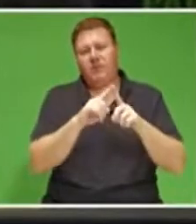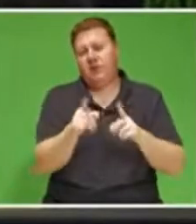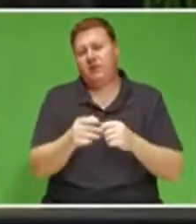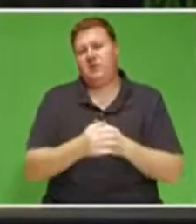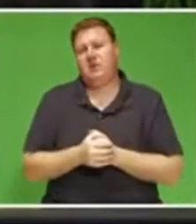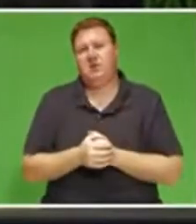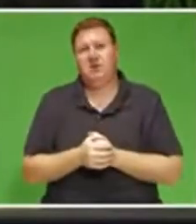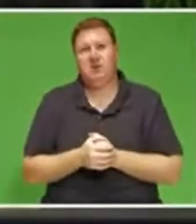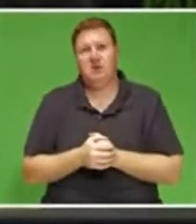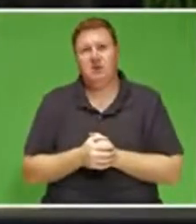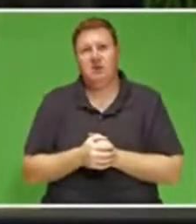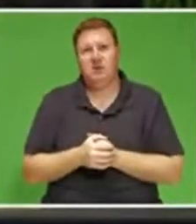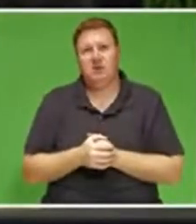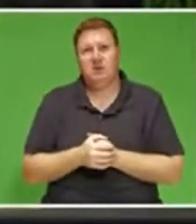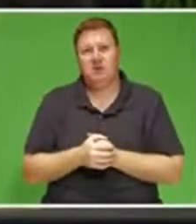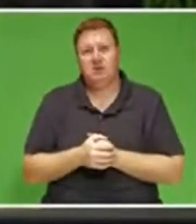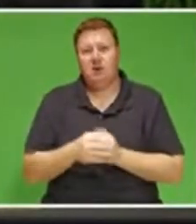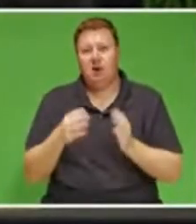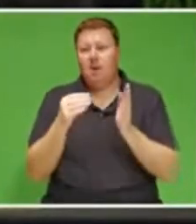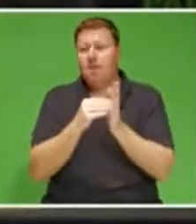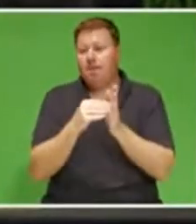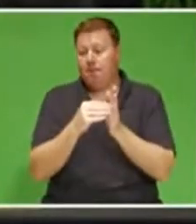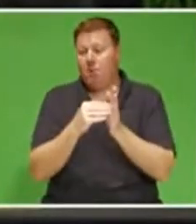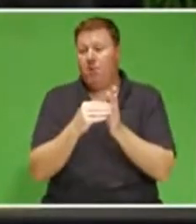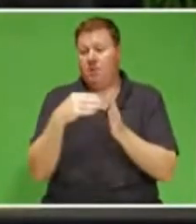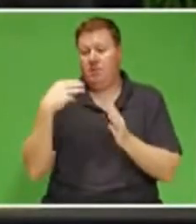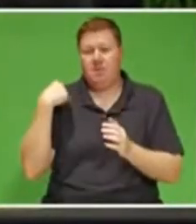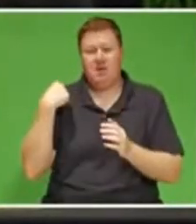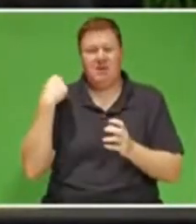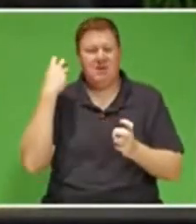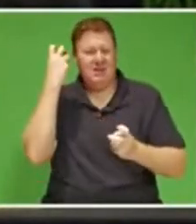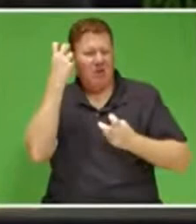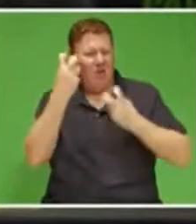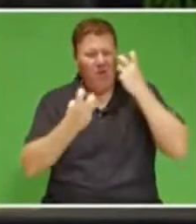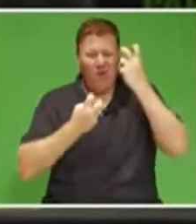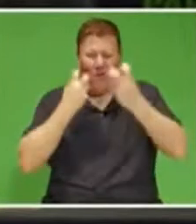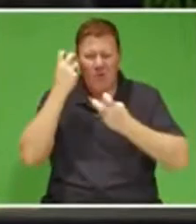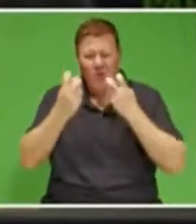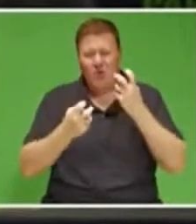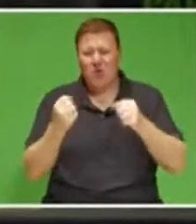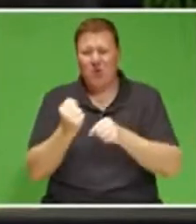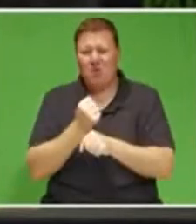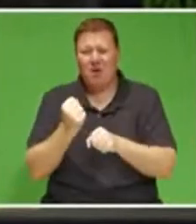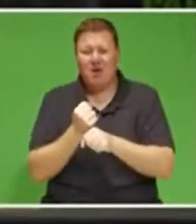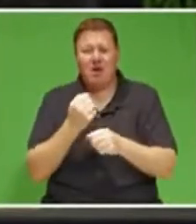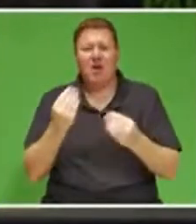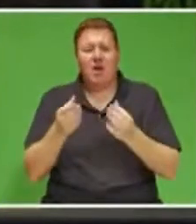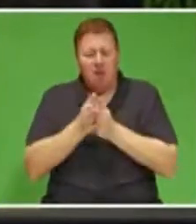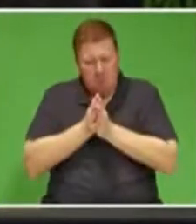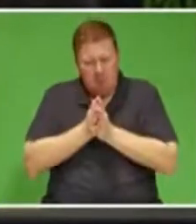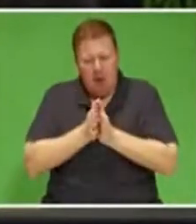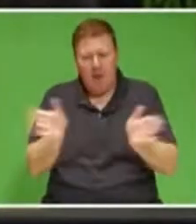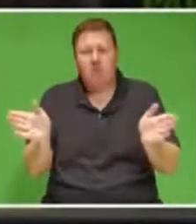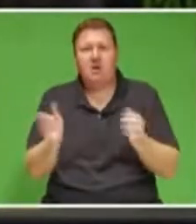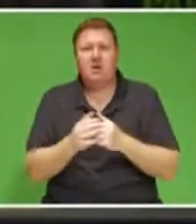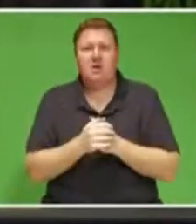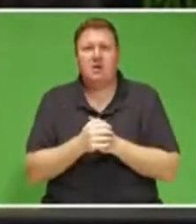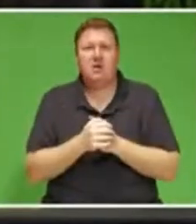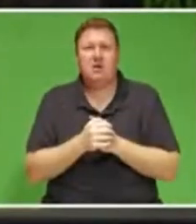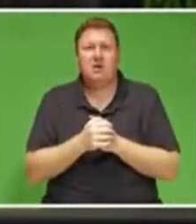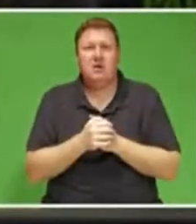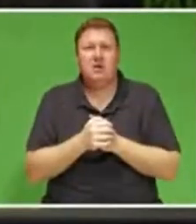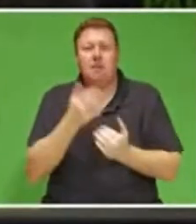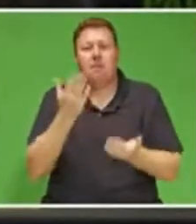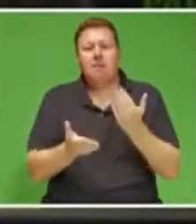suggested that the appointment of the minister will cause confusion and fragmentation and that it